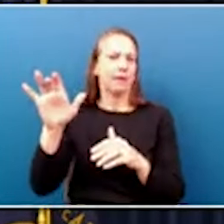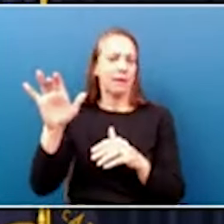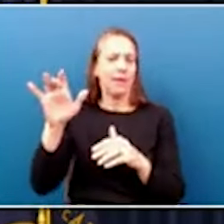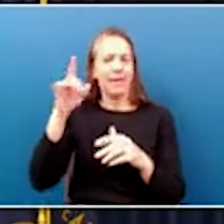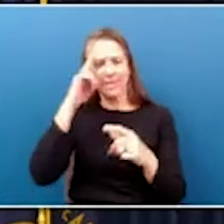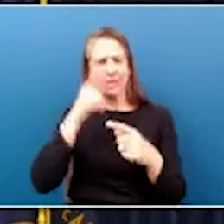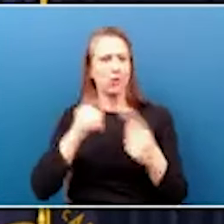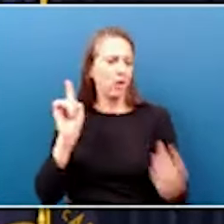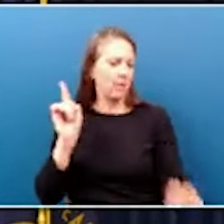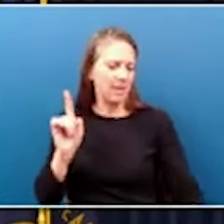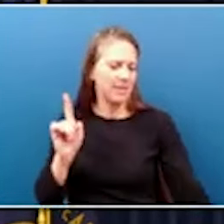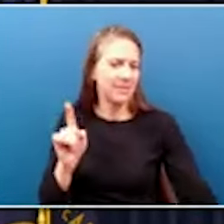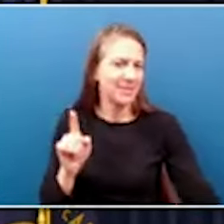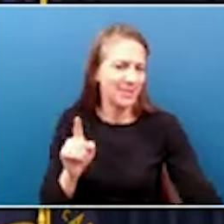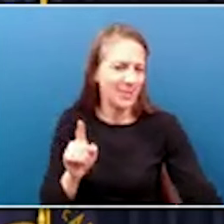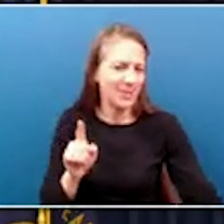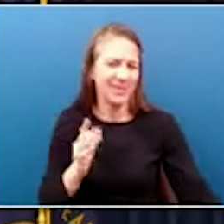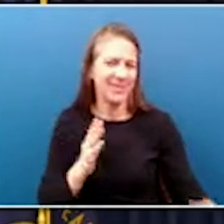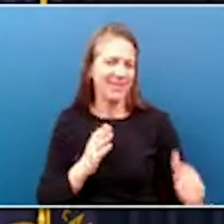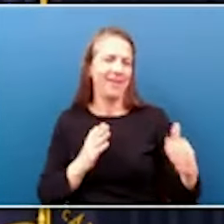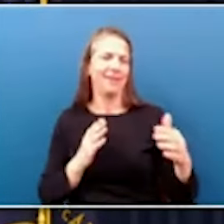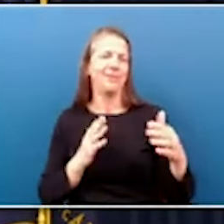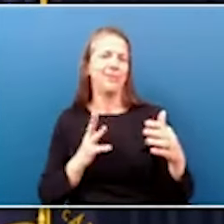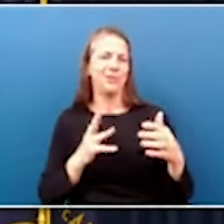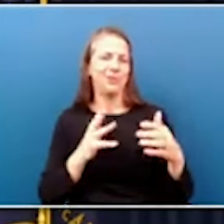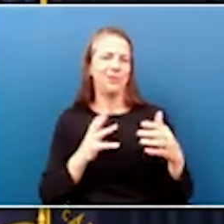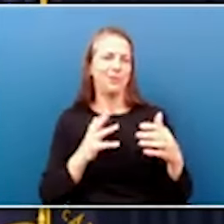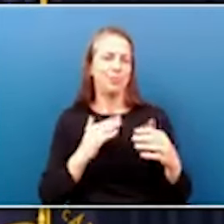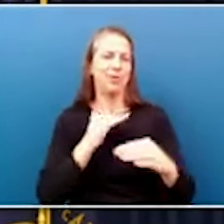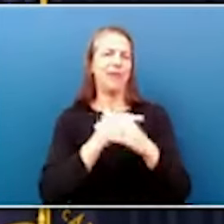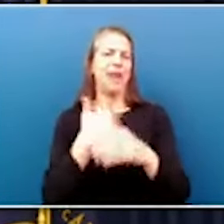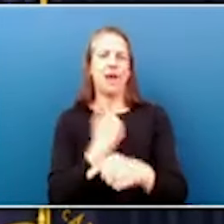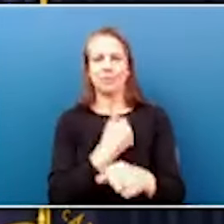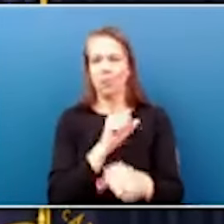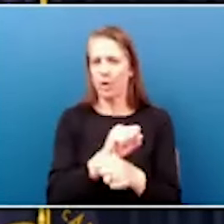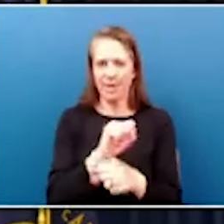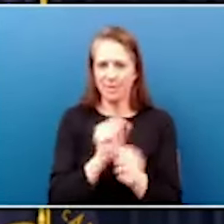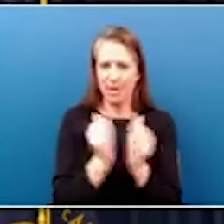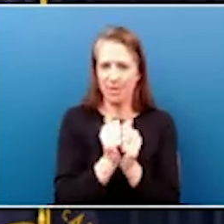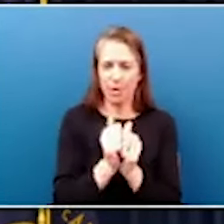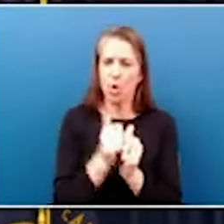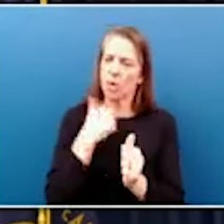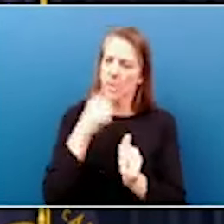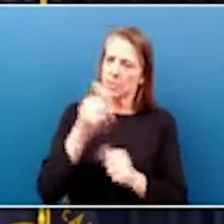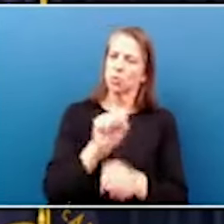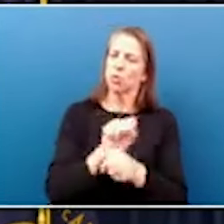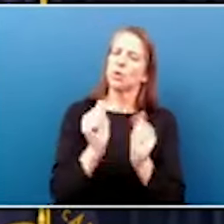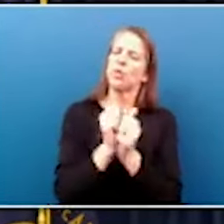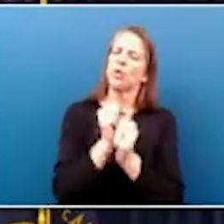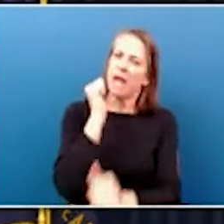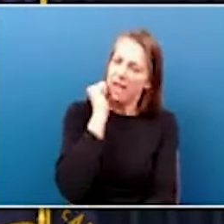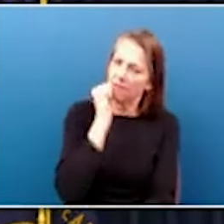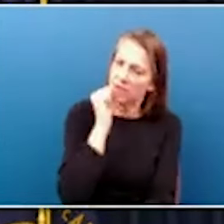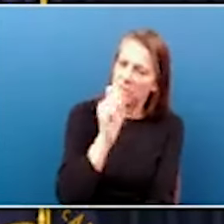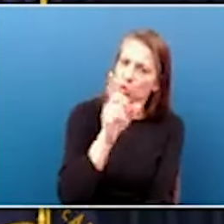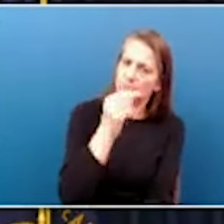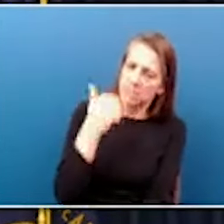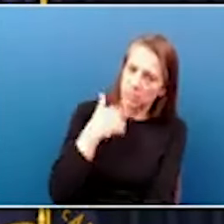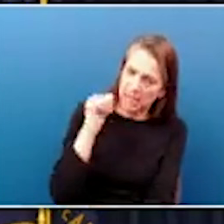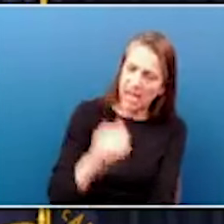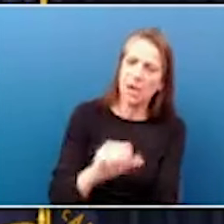get in the way of working together the next day. Our job is to show up every day to try to do the best we can and to work together